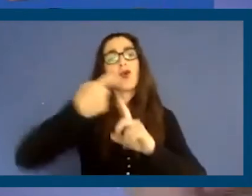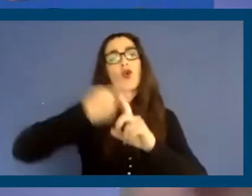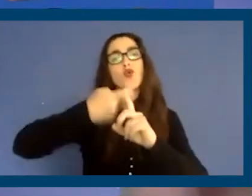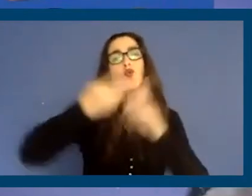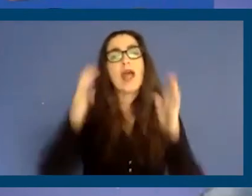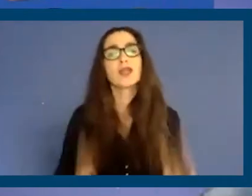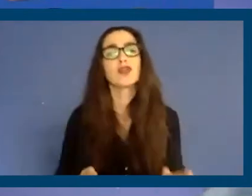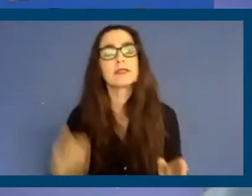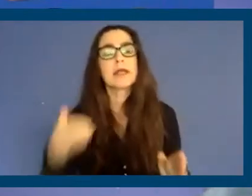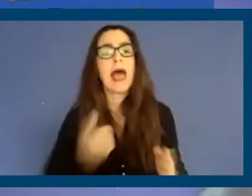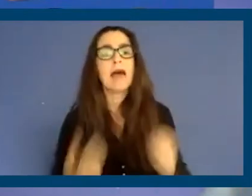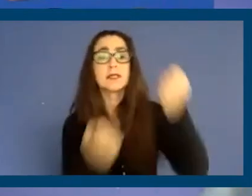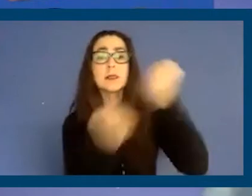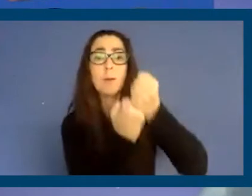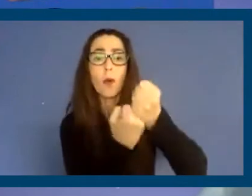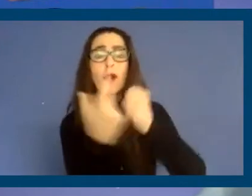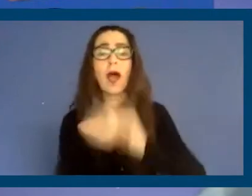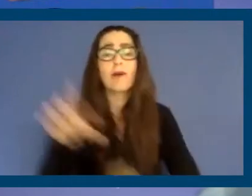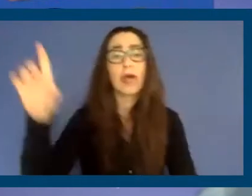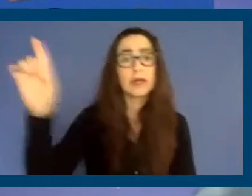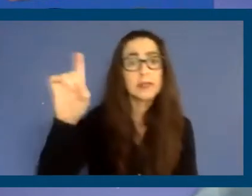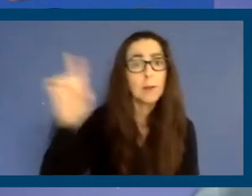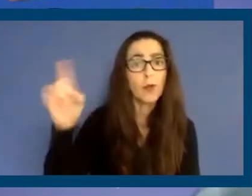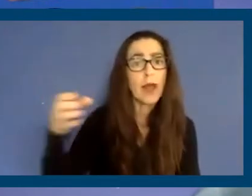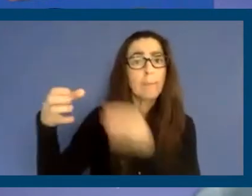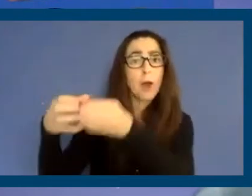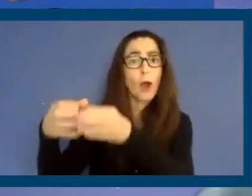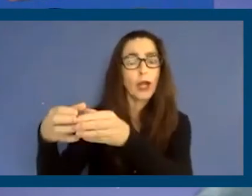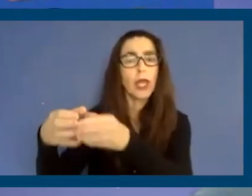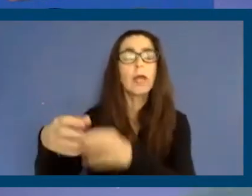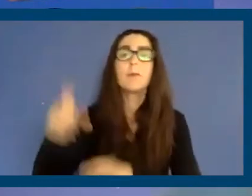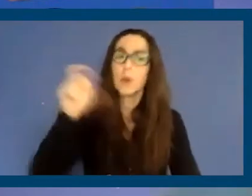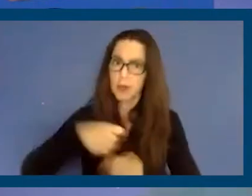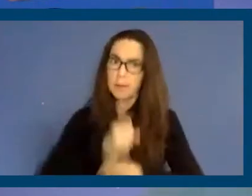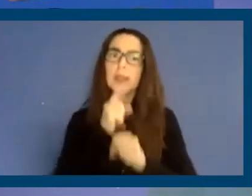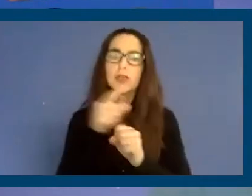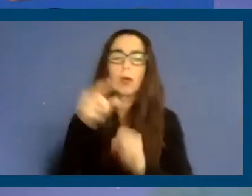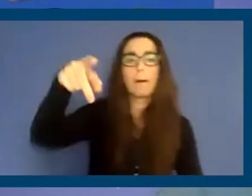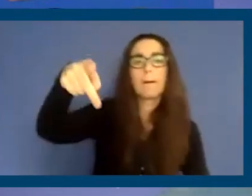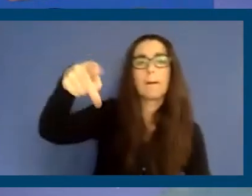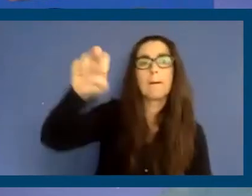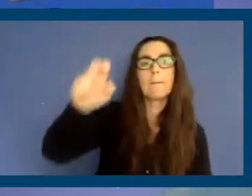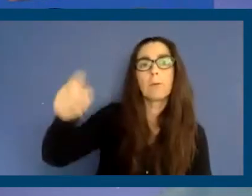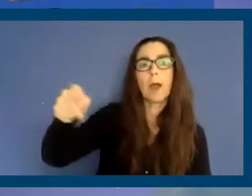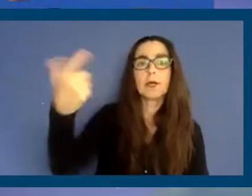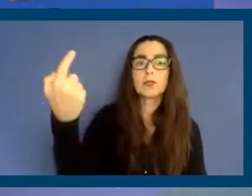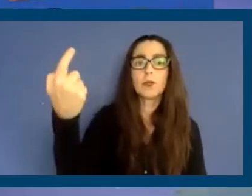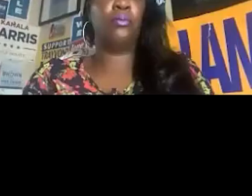renters, we have the support of the Democratic Party, and we need to ensure that Prop 21 passes.